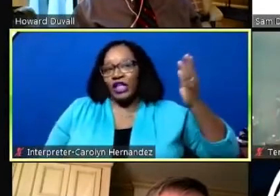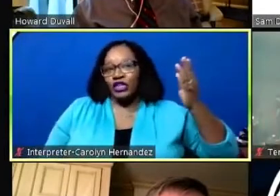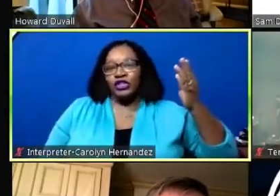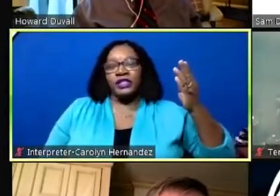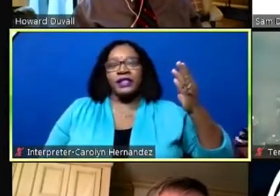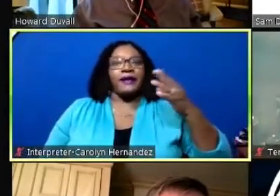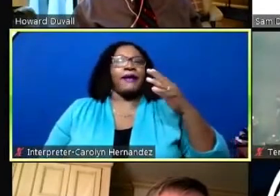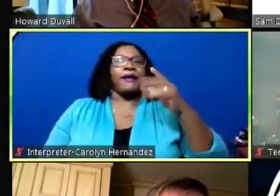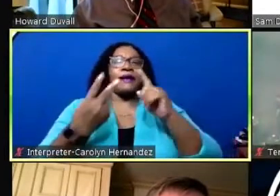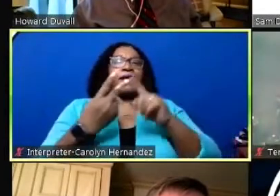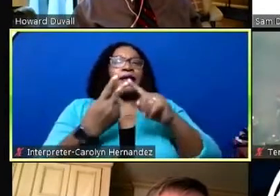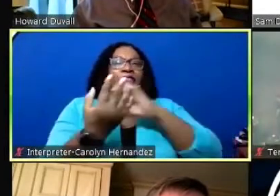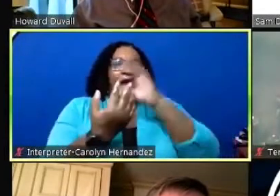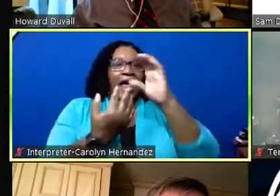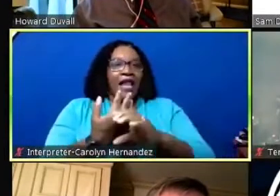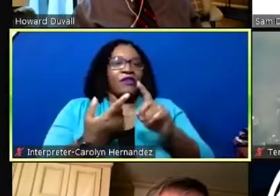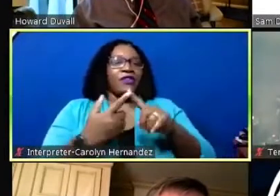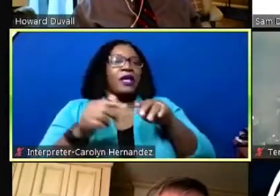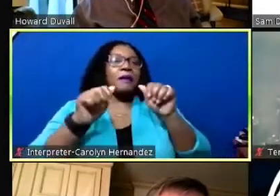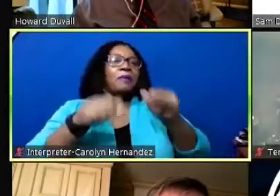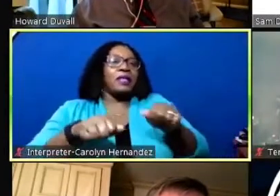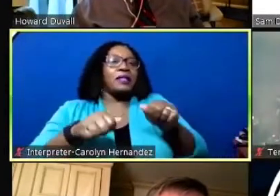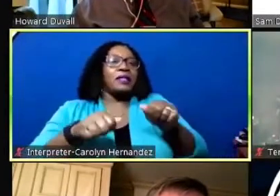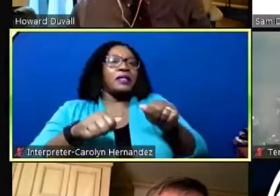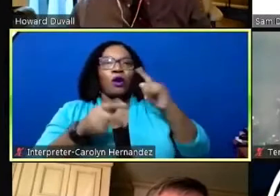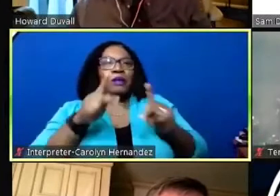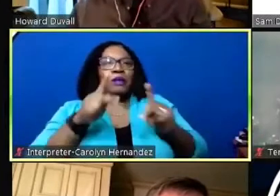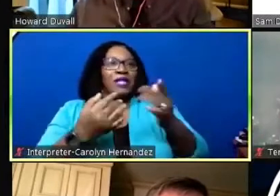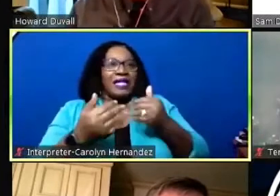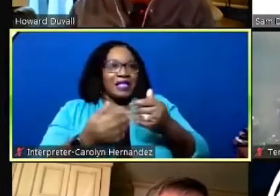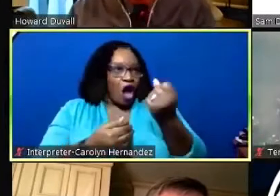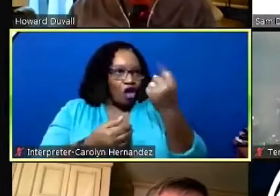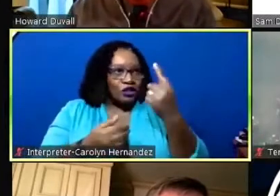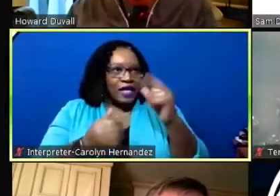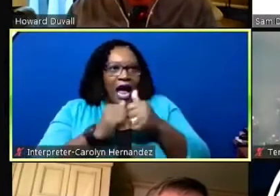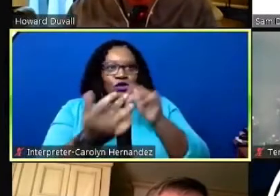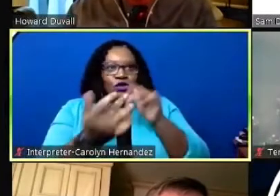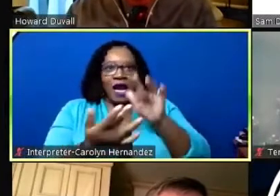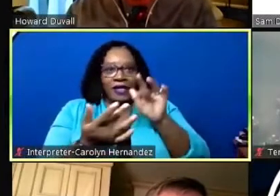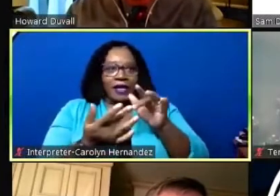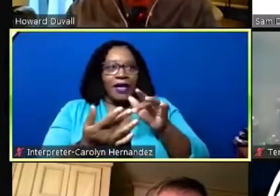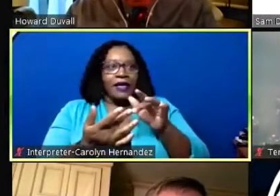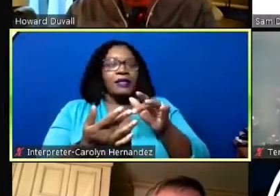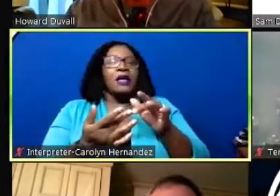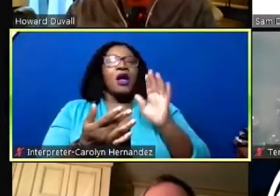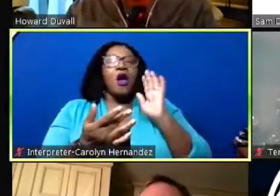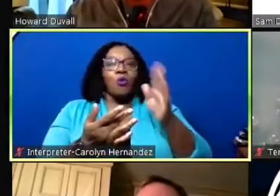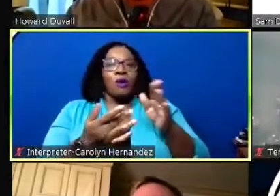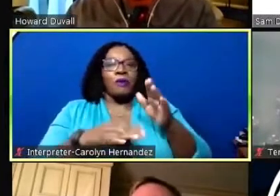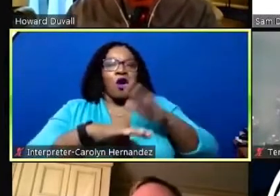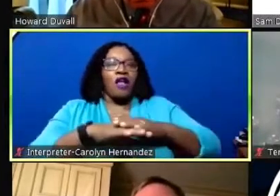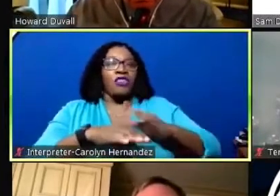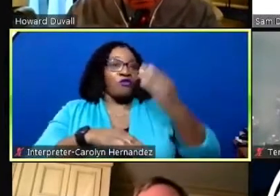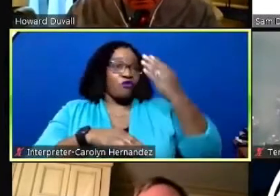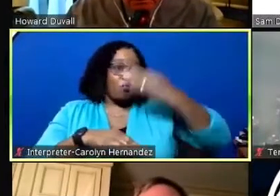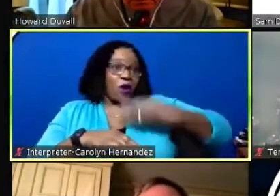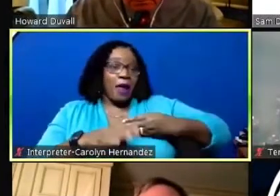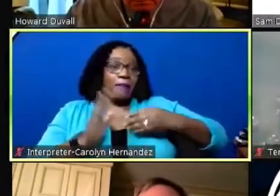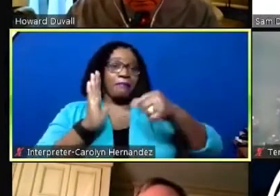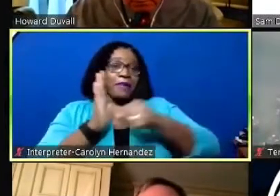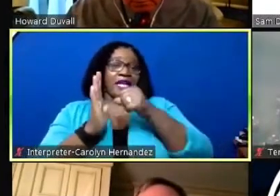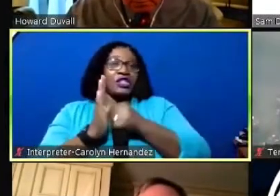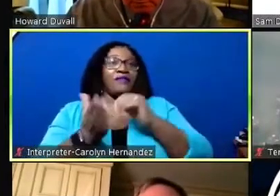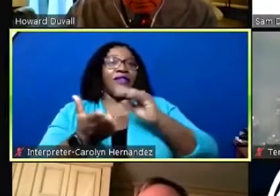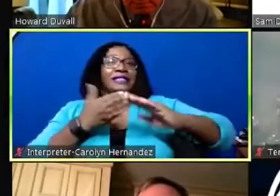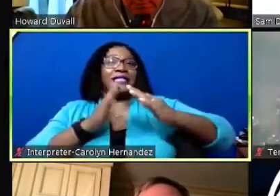the calendar the ability for folks to easily understand how to how to contact folks uh is on the front page of the city